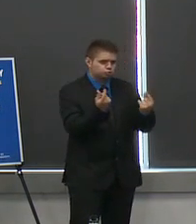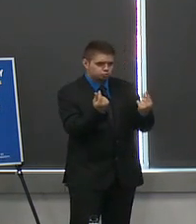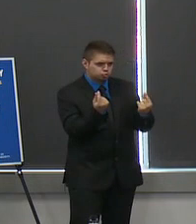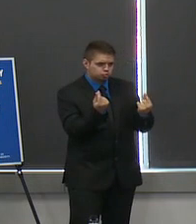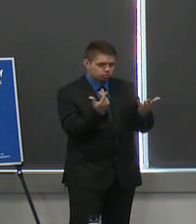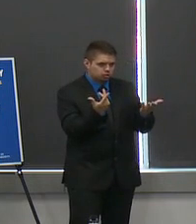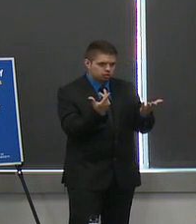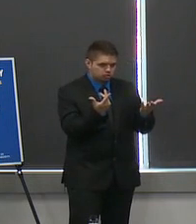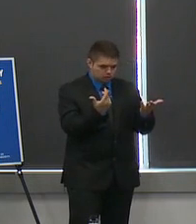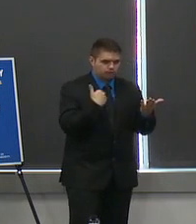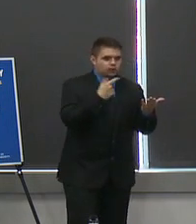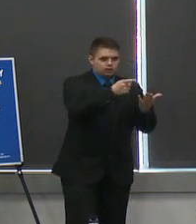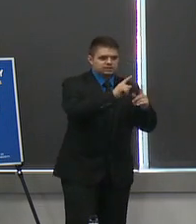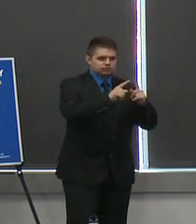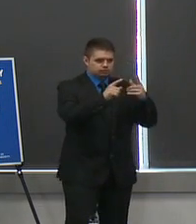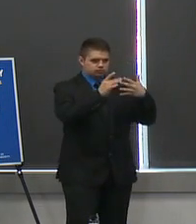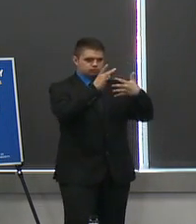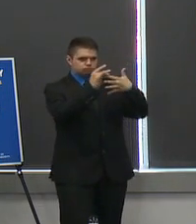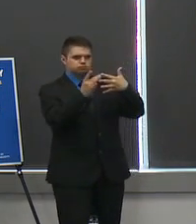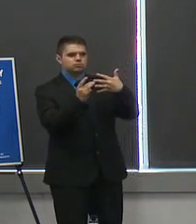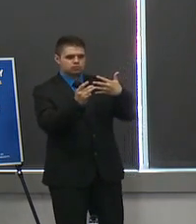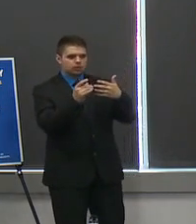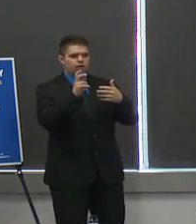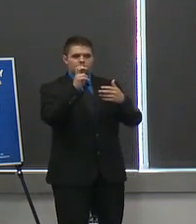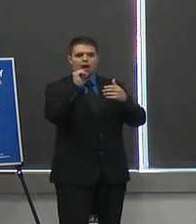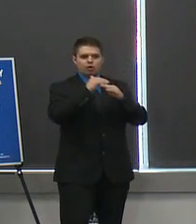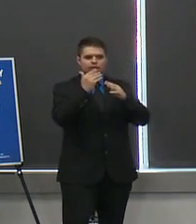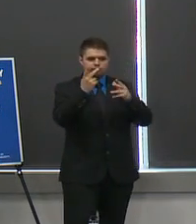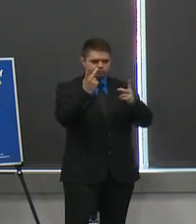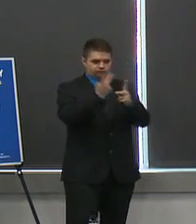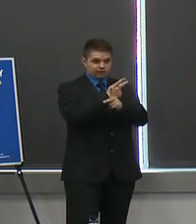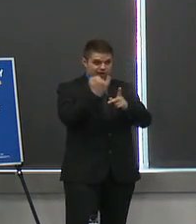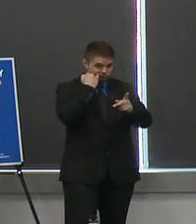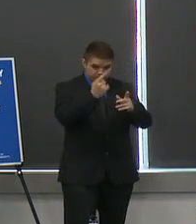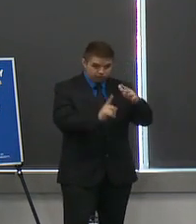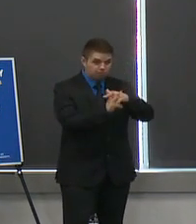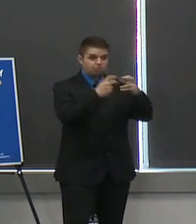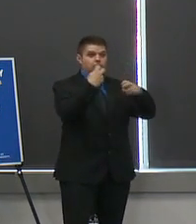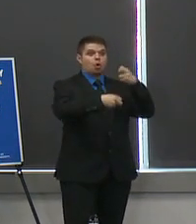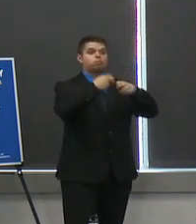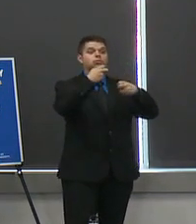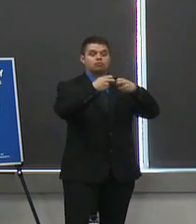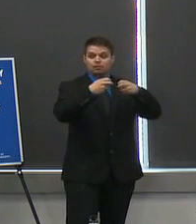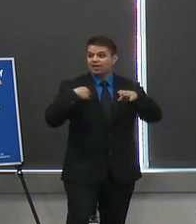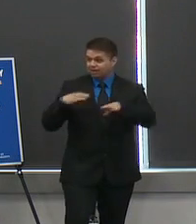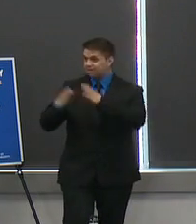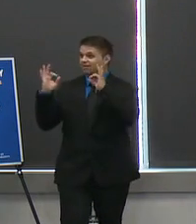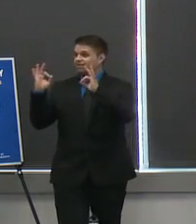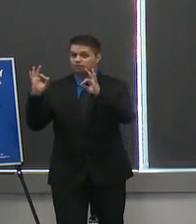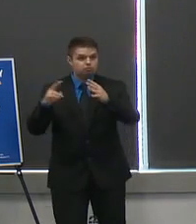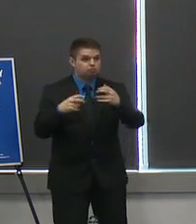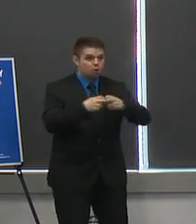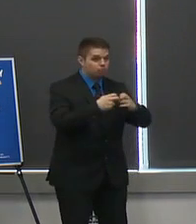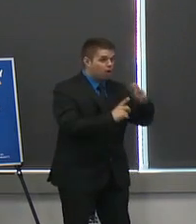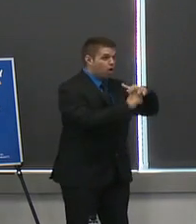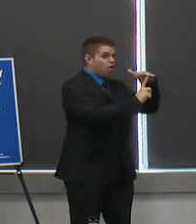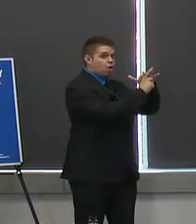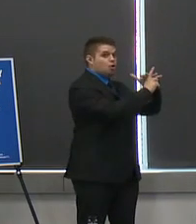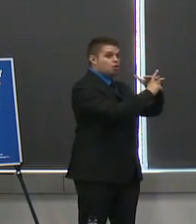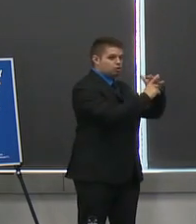the state maintains that you can go back to tighter restrictions as the circumstances might dictate